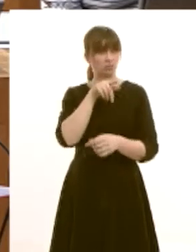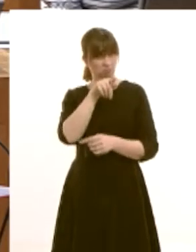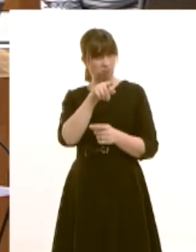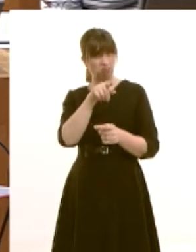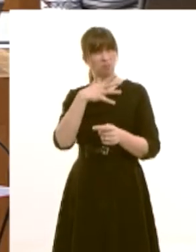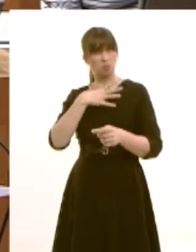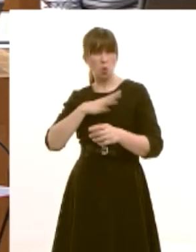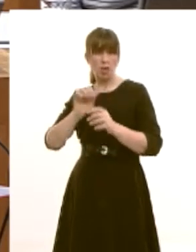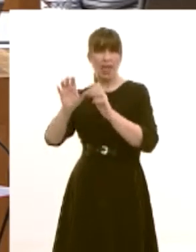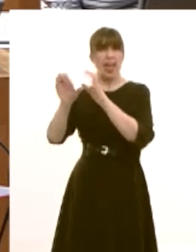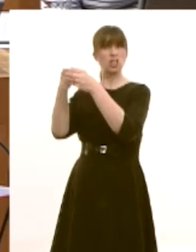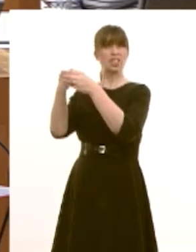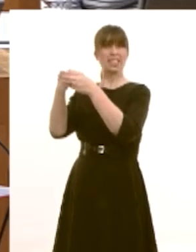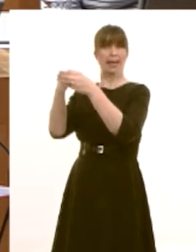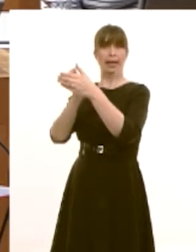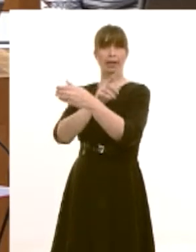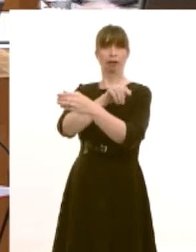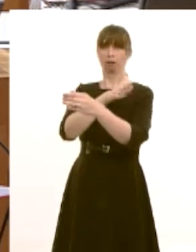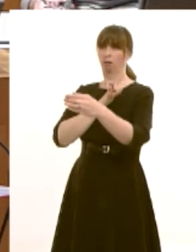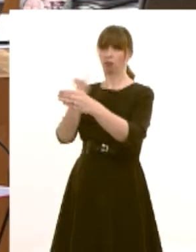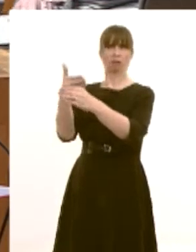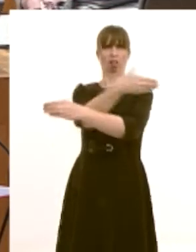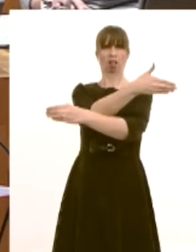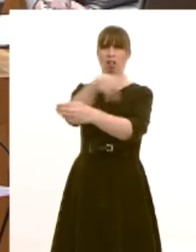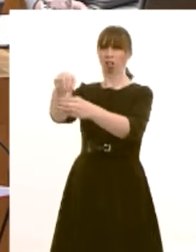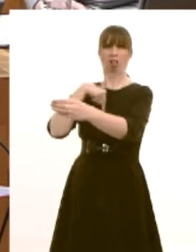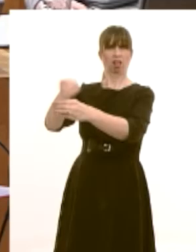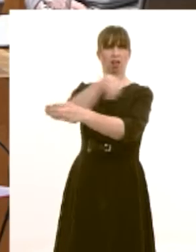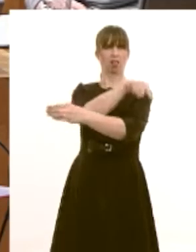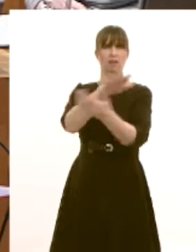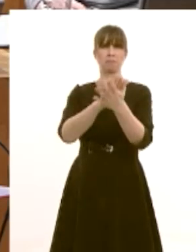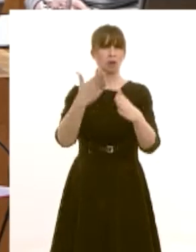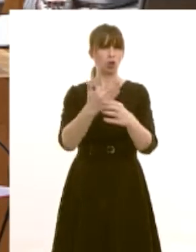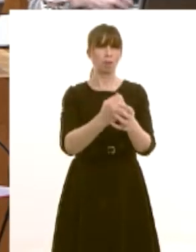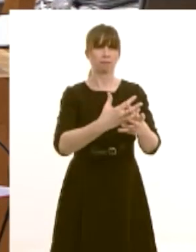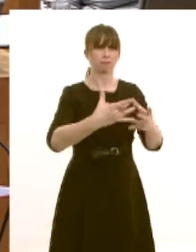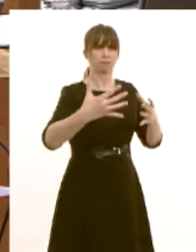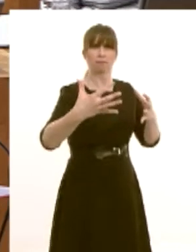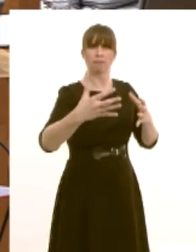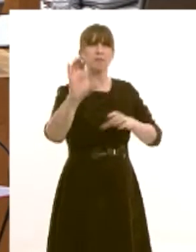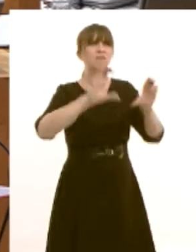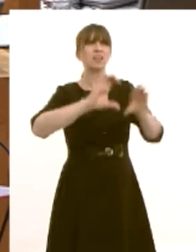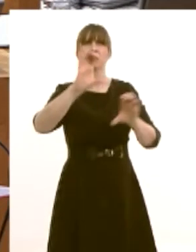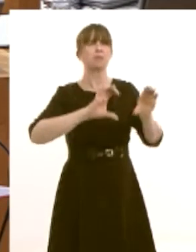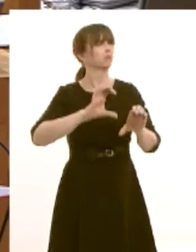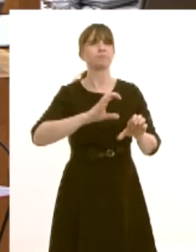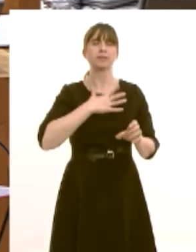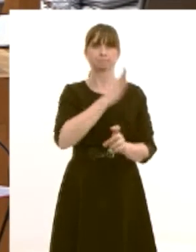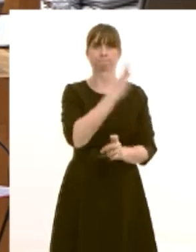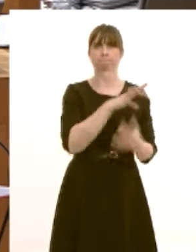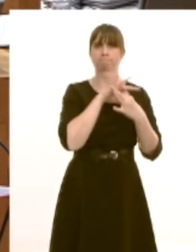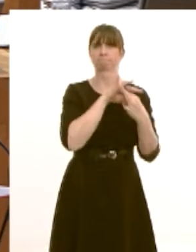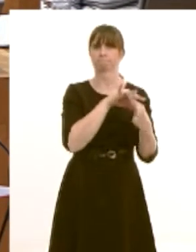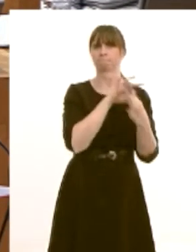that will cause even more disruption that would take the attention away from job creation and attracting investment and i do not believe